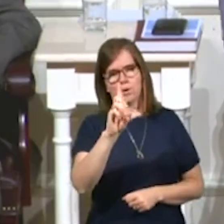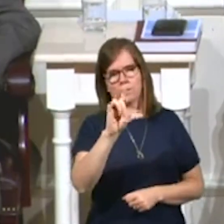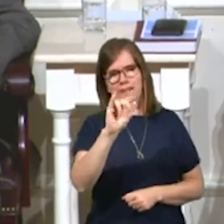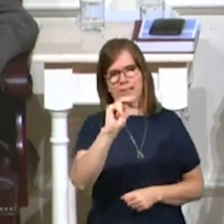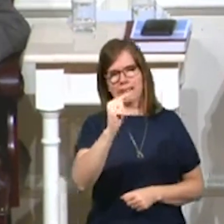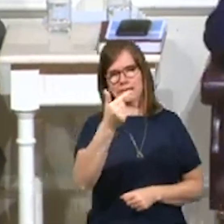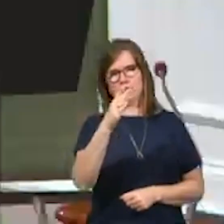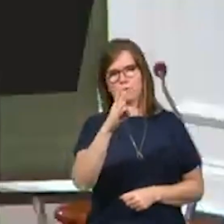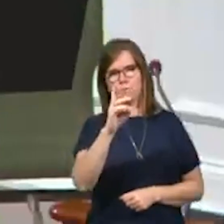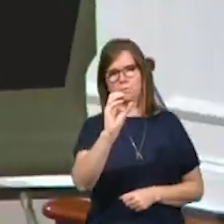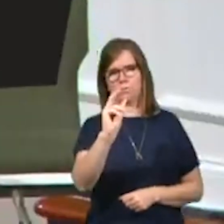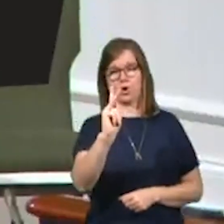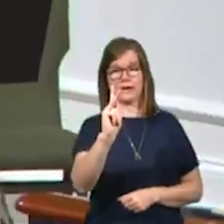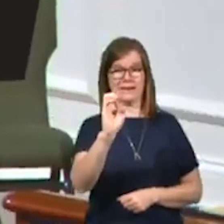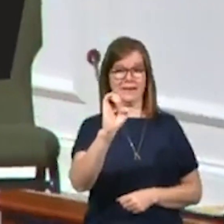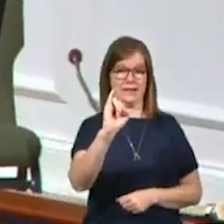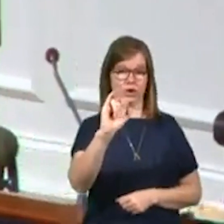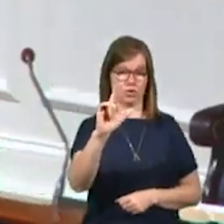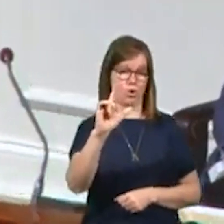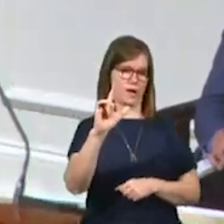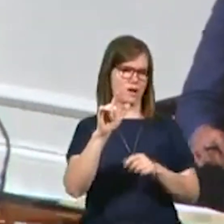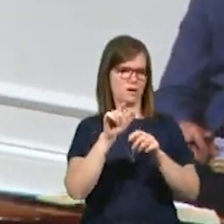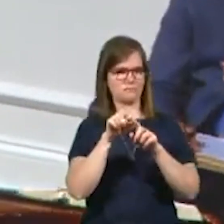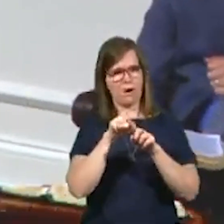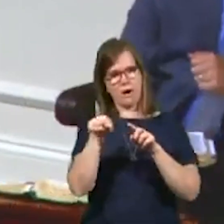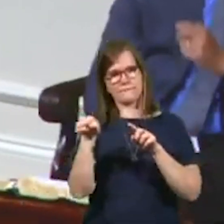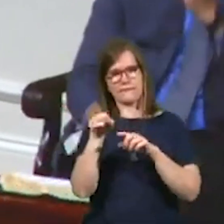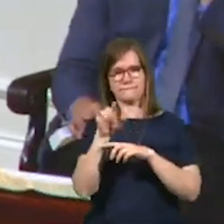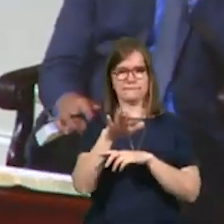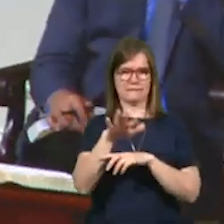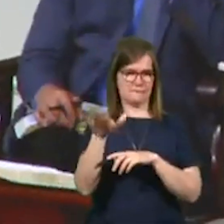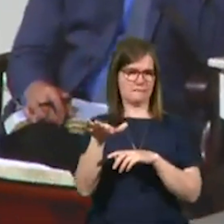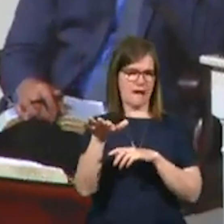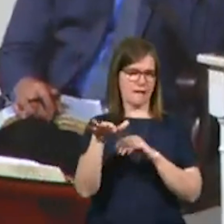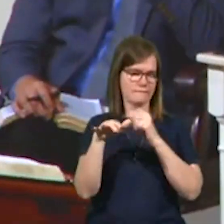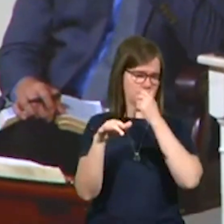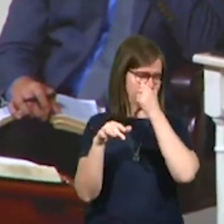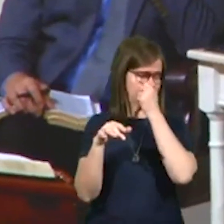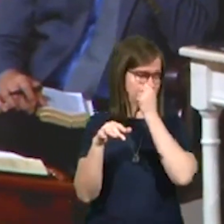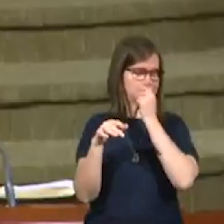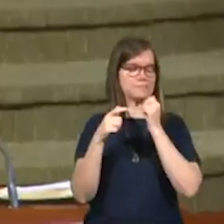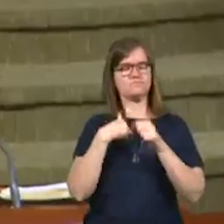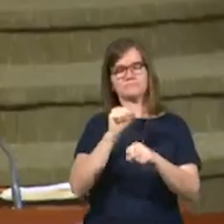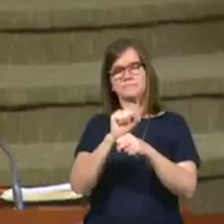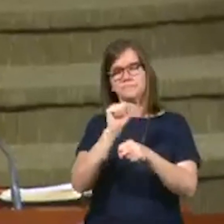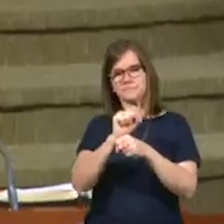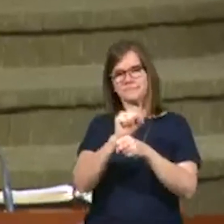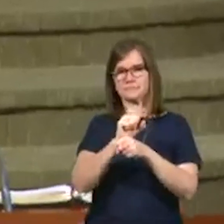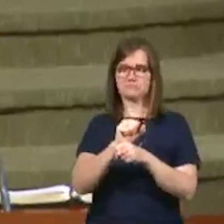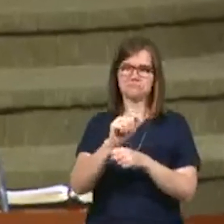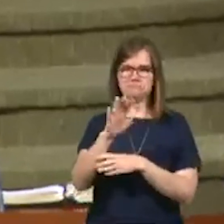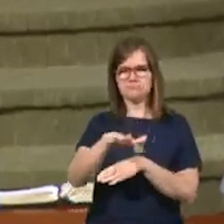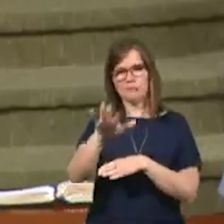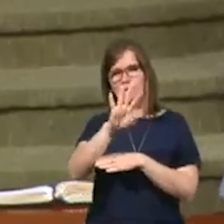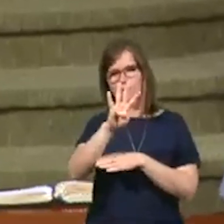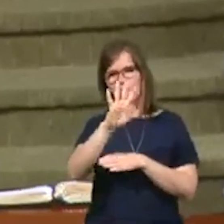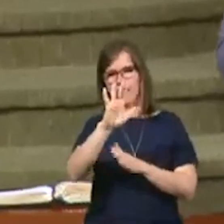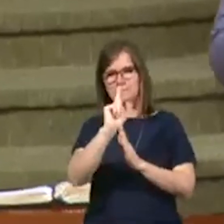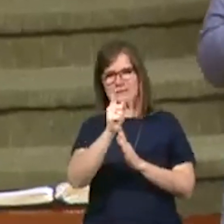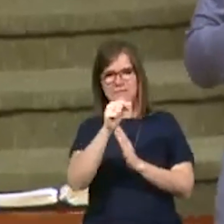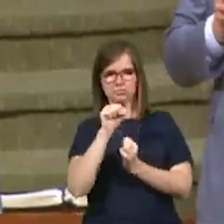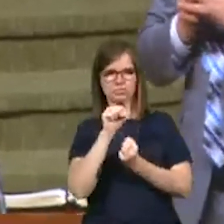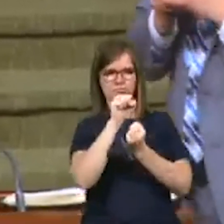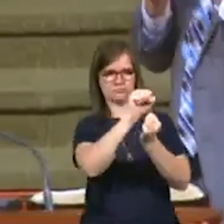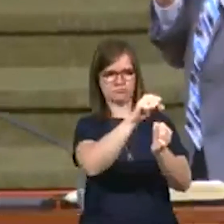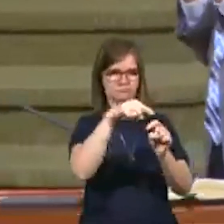of 55. You take 55 South and get off at an exit there, and I was working in Bolingbrook about 45 minutes away from here,